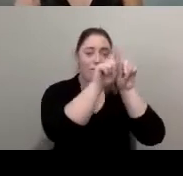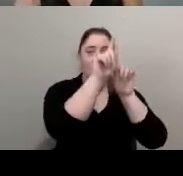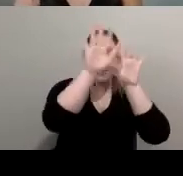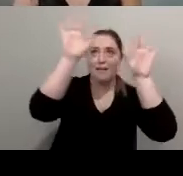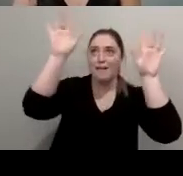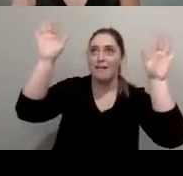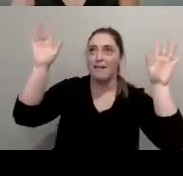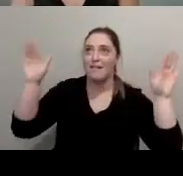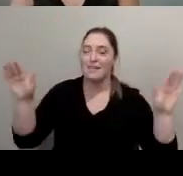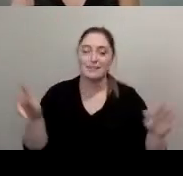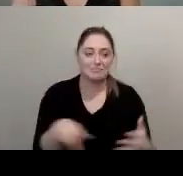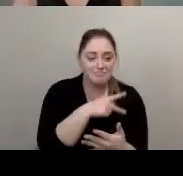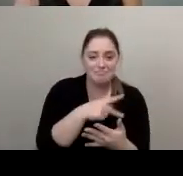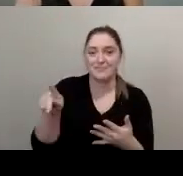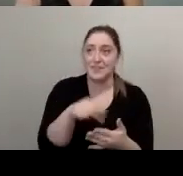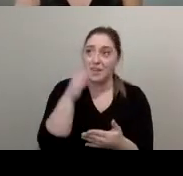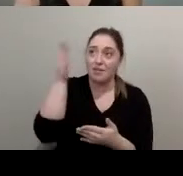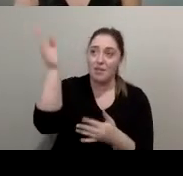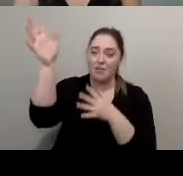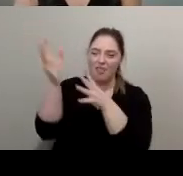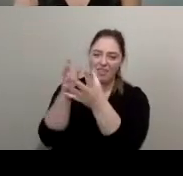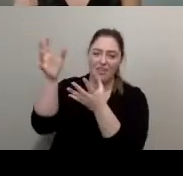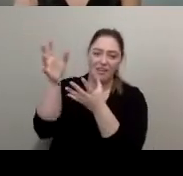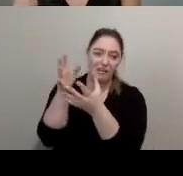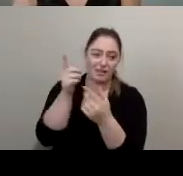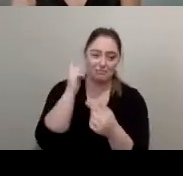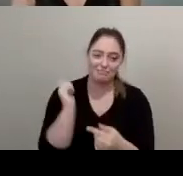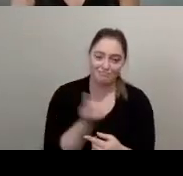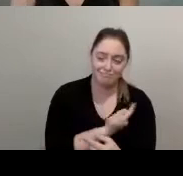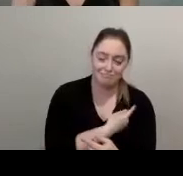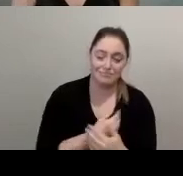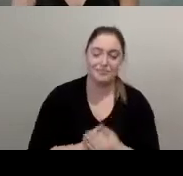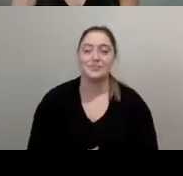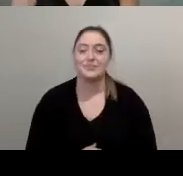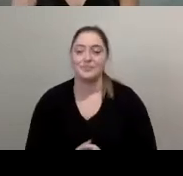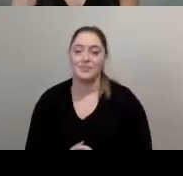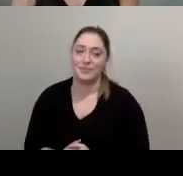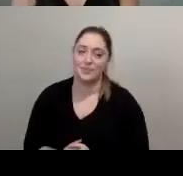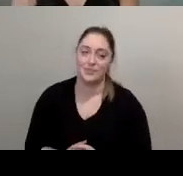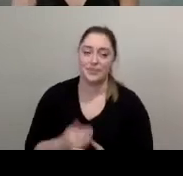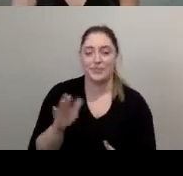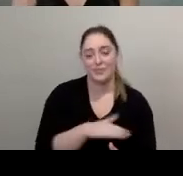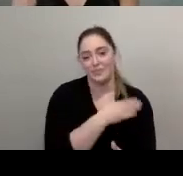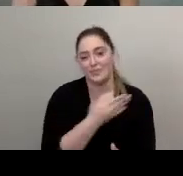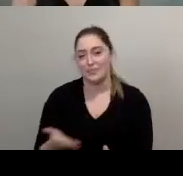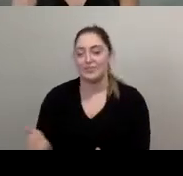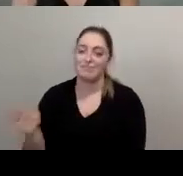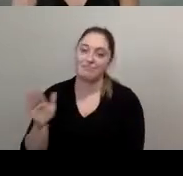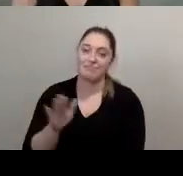time, like a and you to the time. Girl, when they